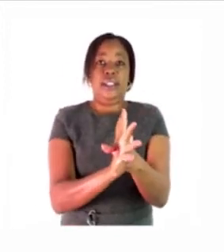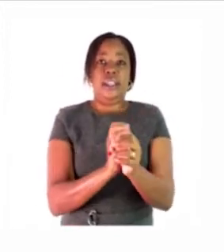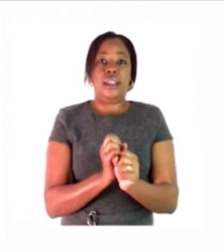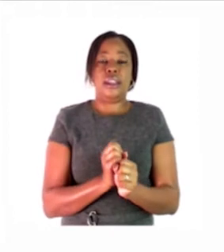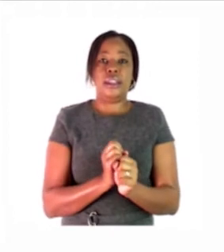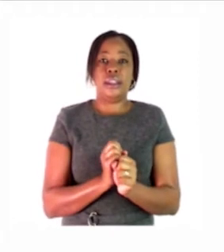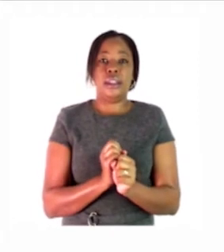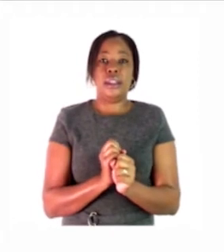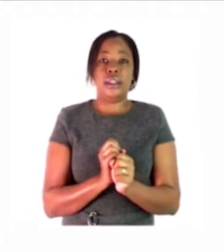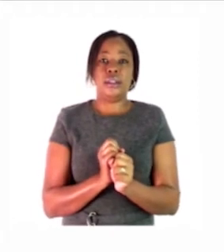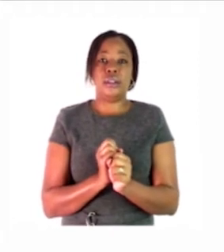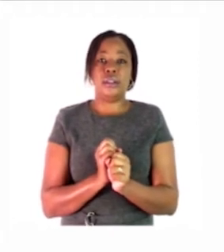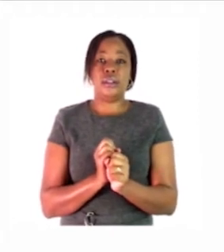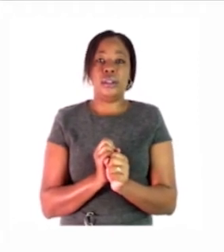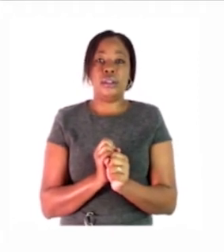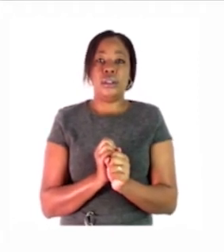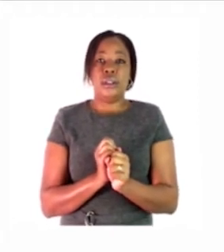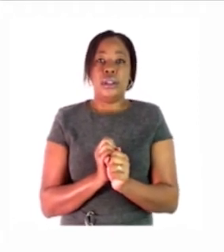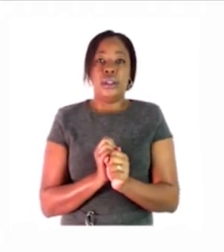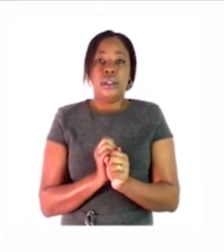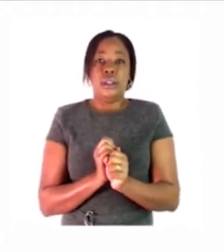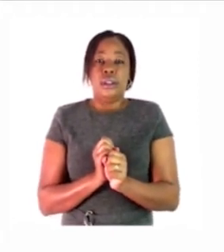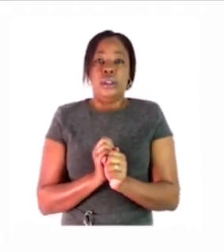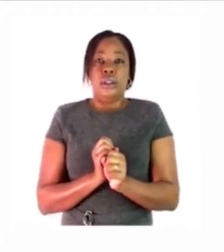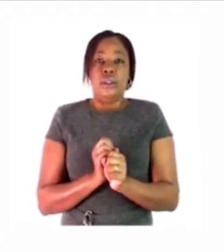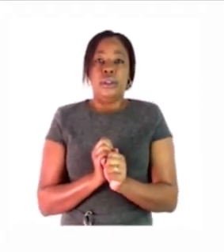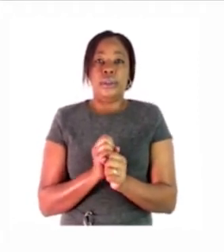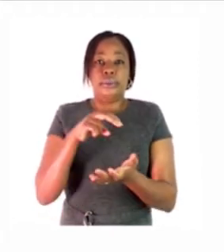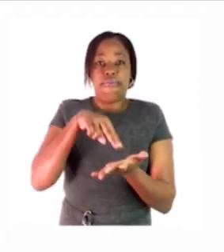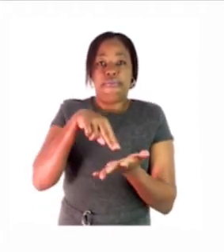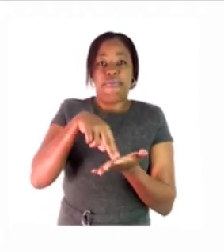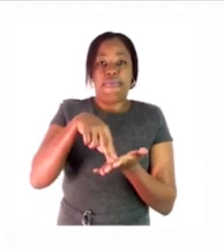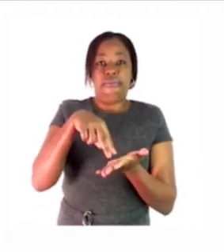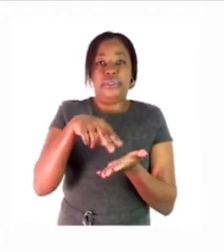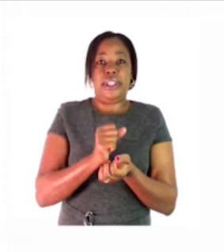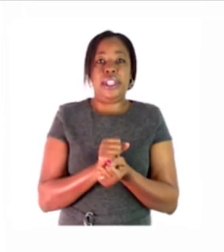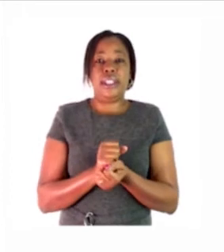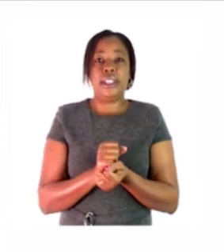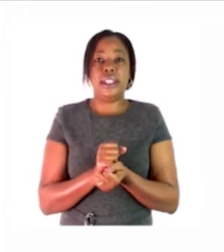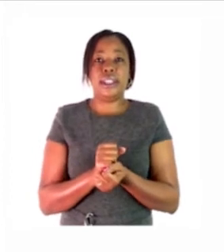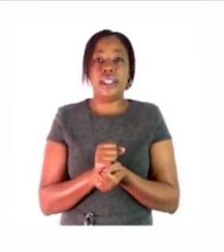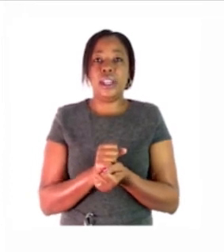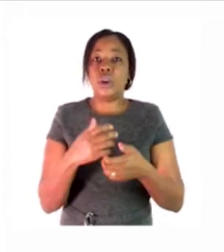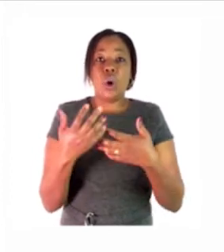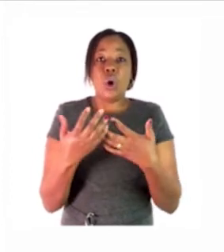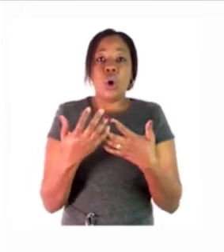holding his or her position so for now we are going to check which position is